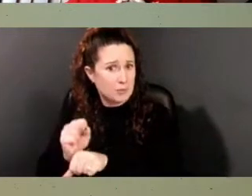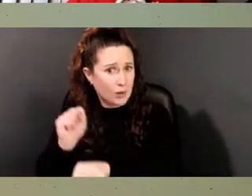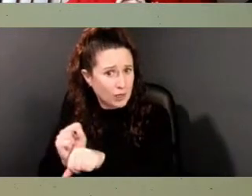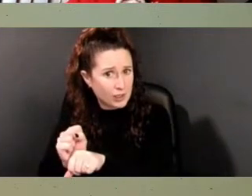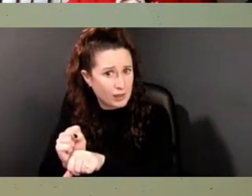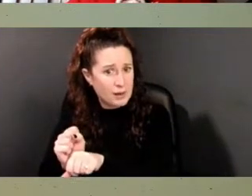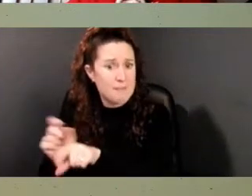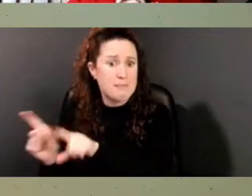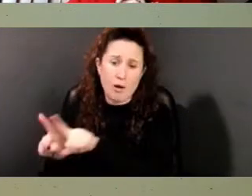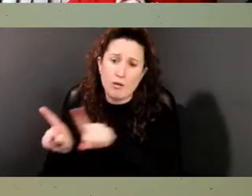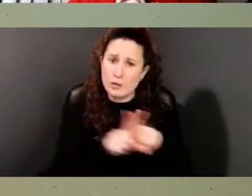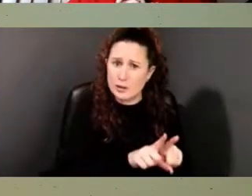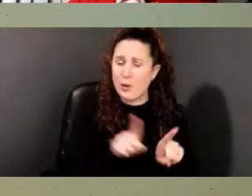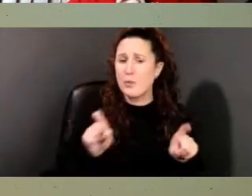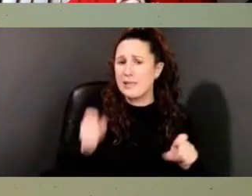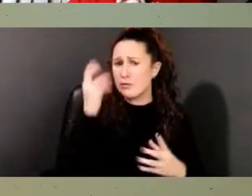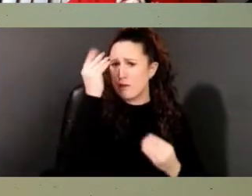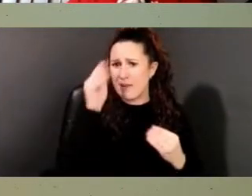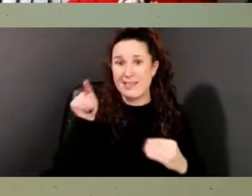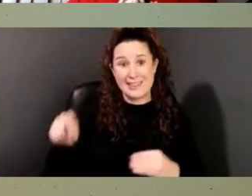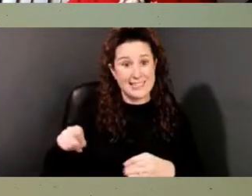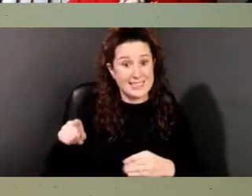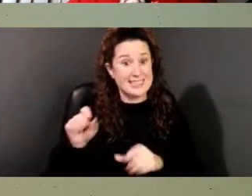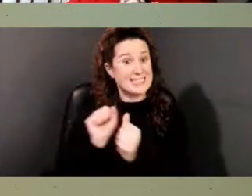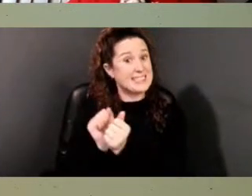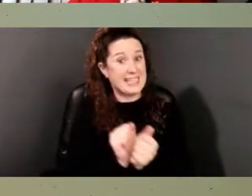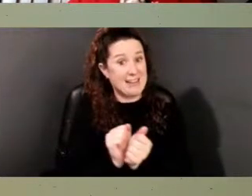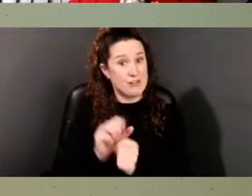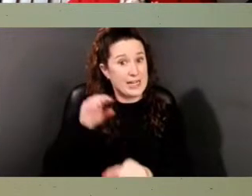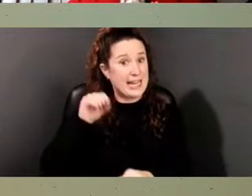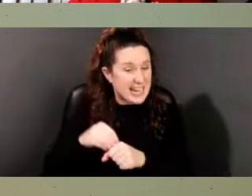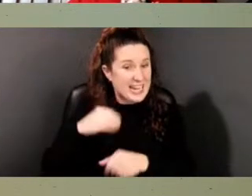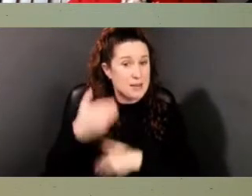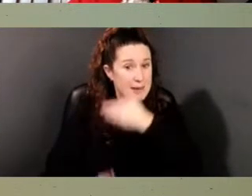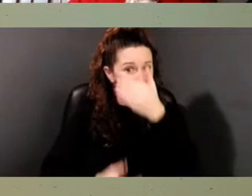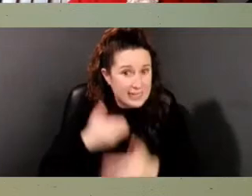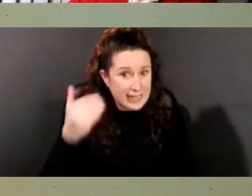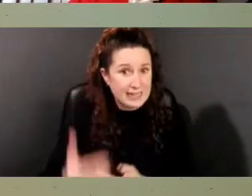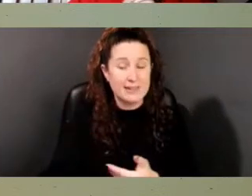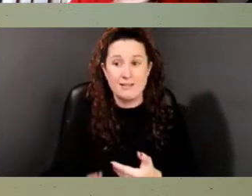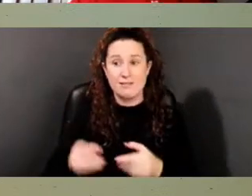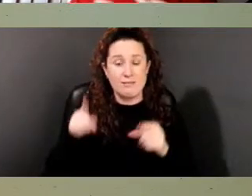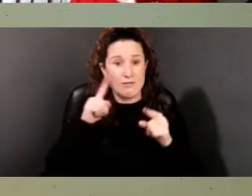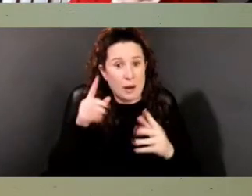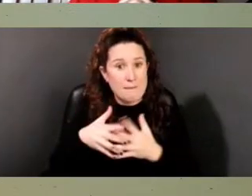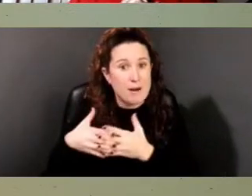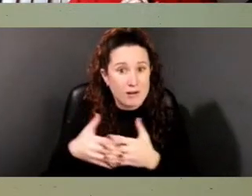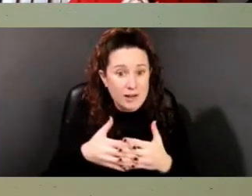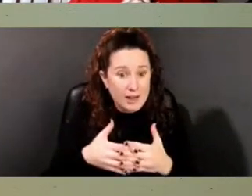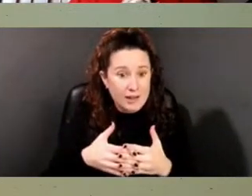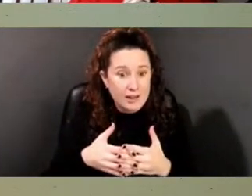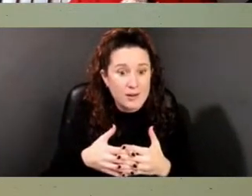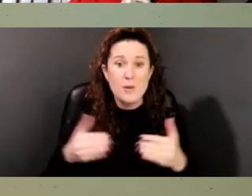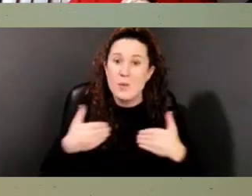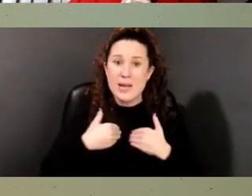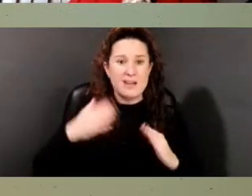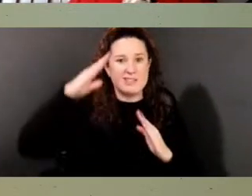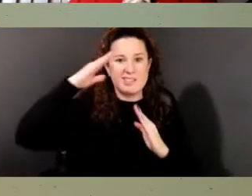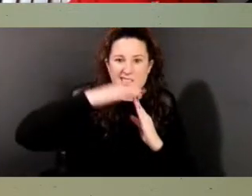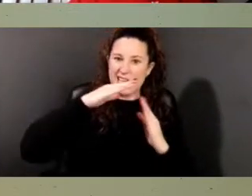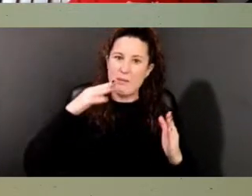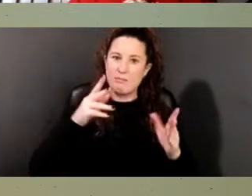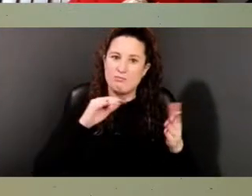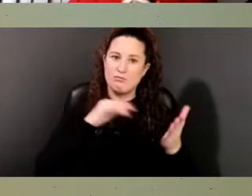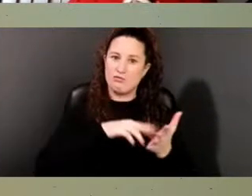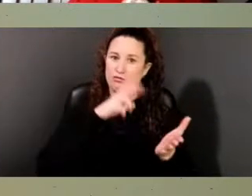slavery in the making of America. James Horton, Ira Berlin, these are top scholars that study slavery,